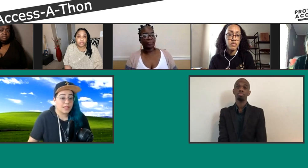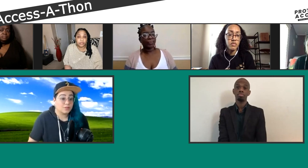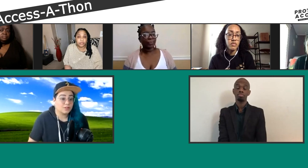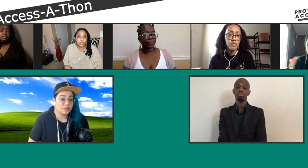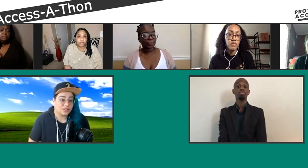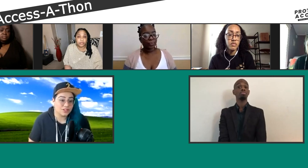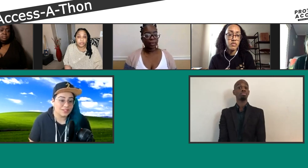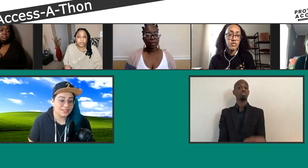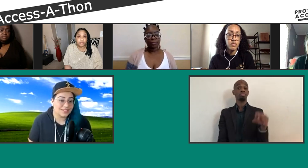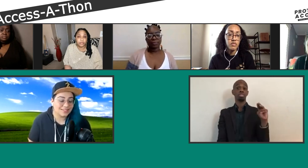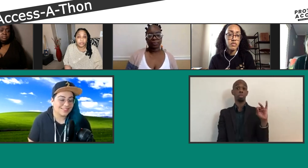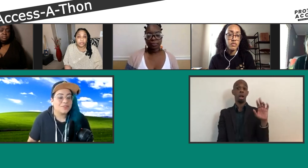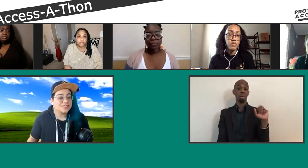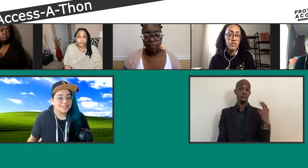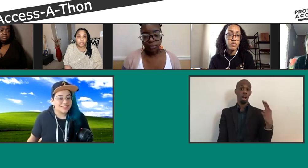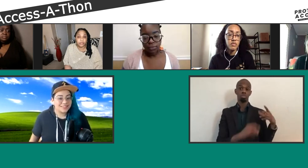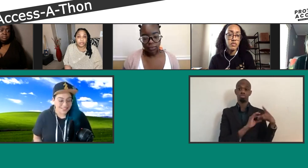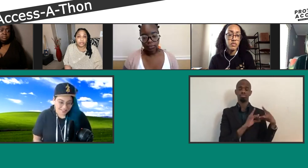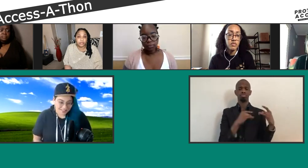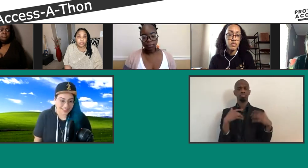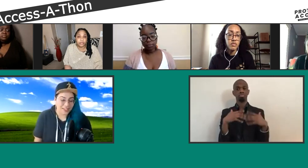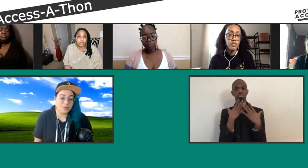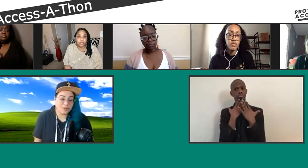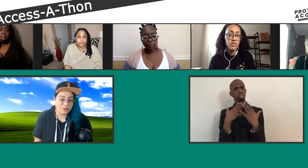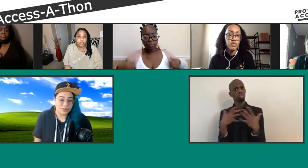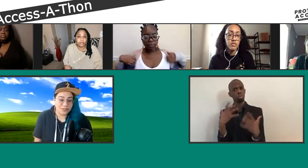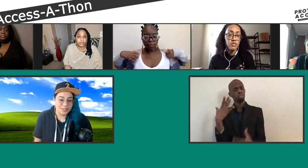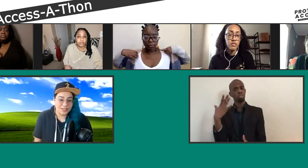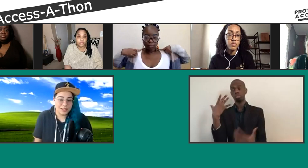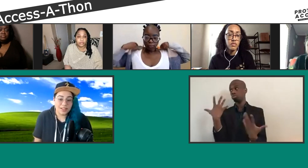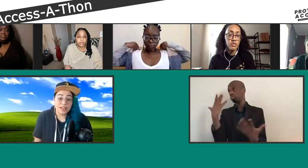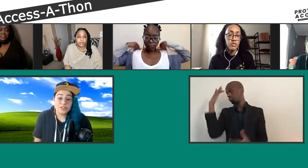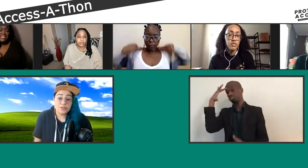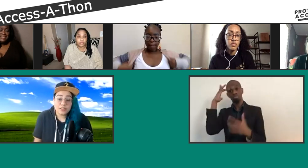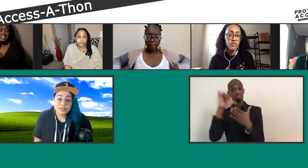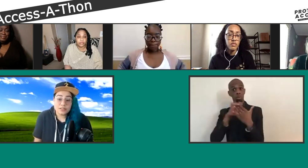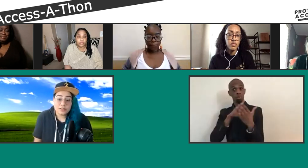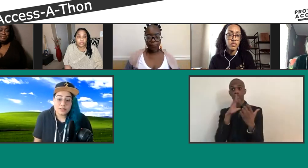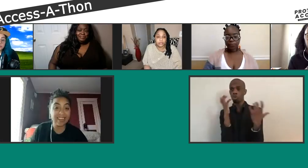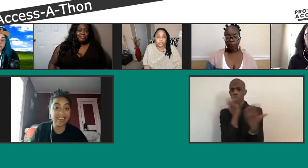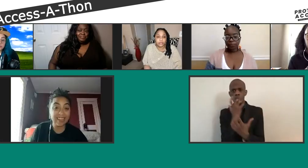Thank you so much. That was, again, wonderful. Julia?